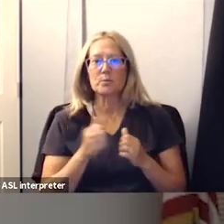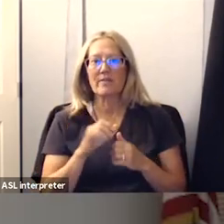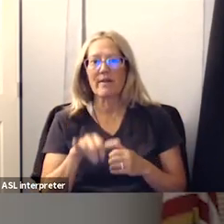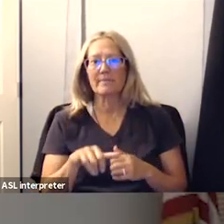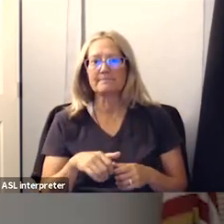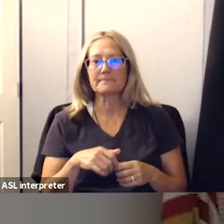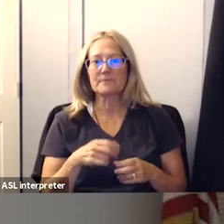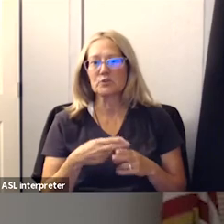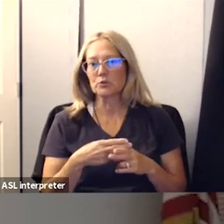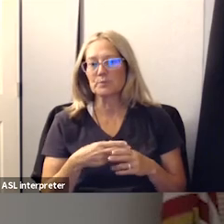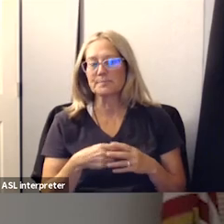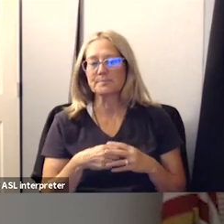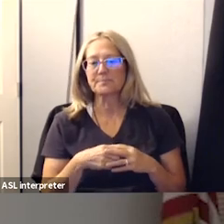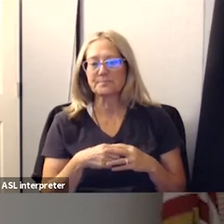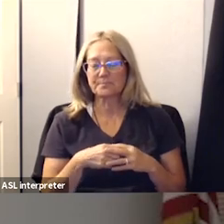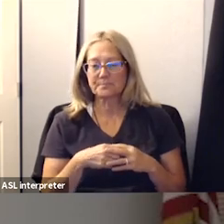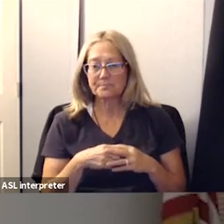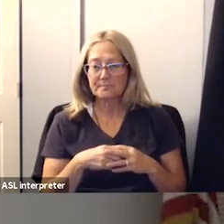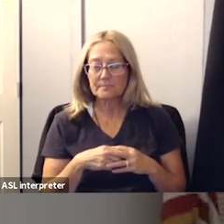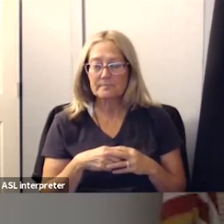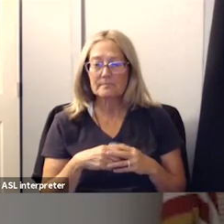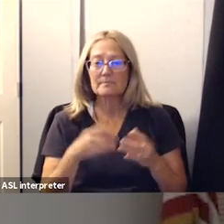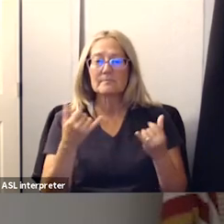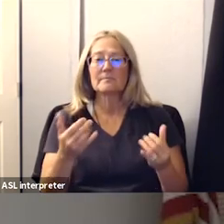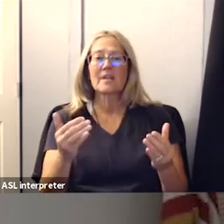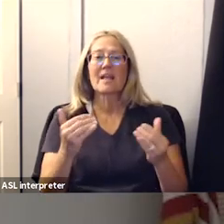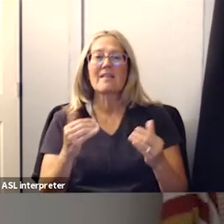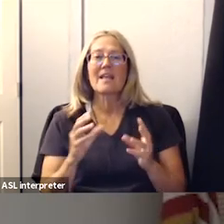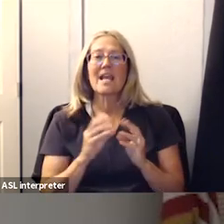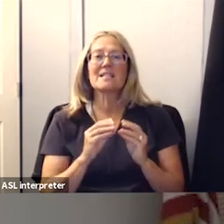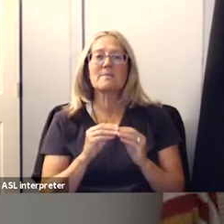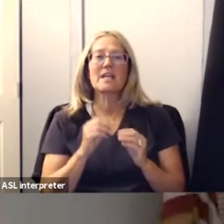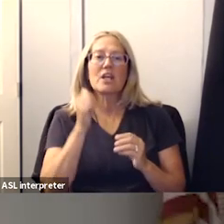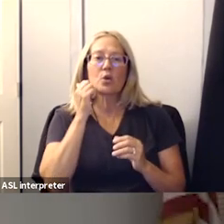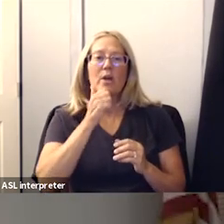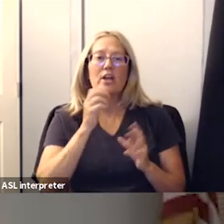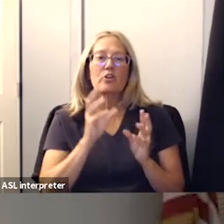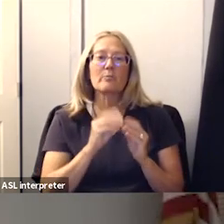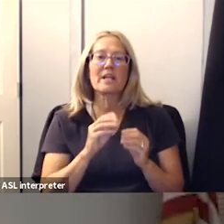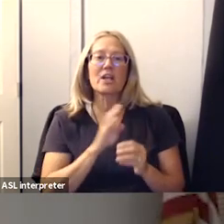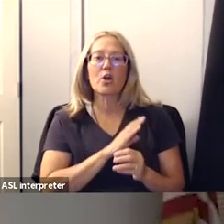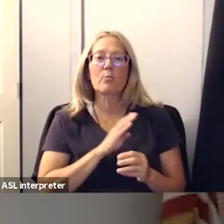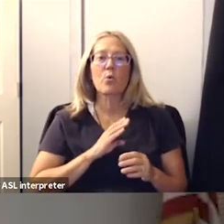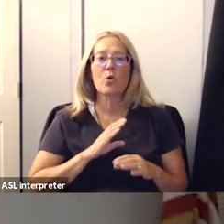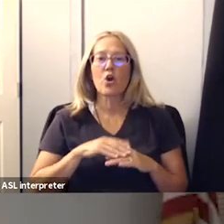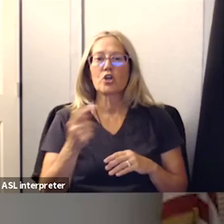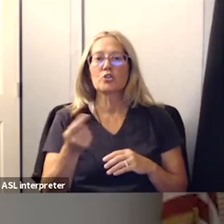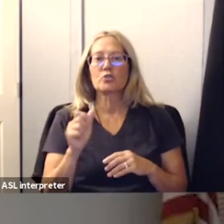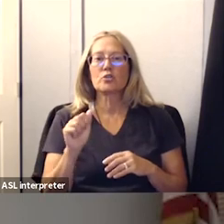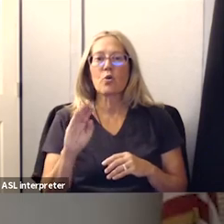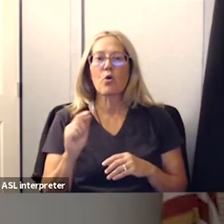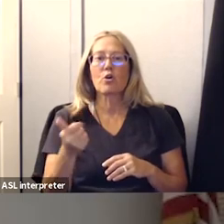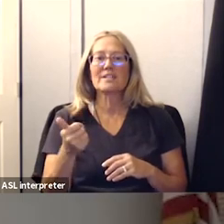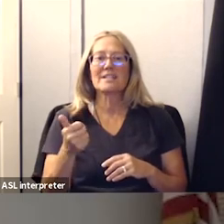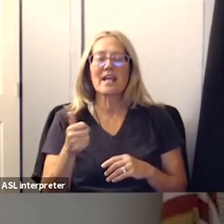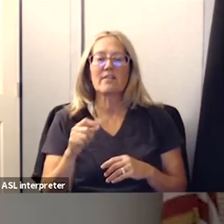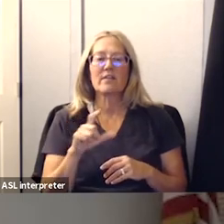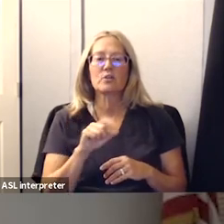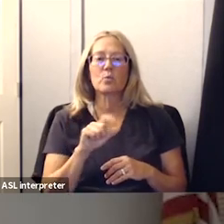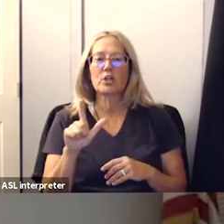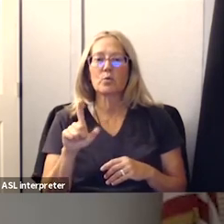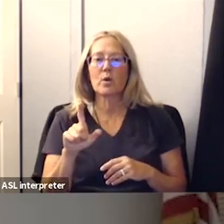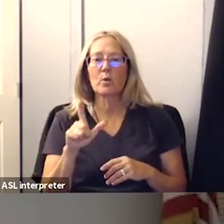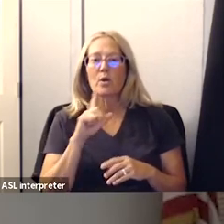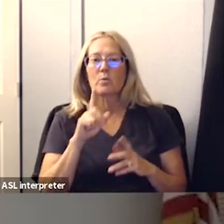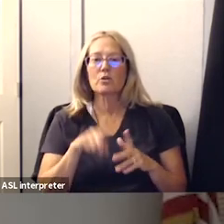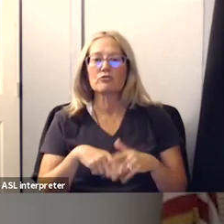all right well then I will just tell everyone our next meeting is a regular meeting of the school board on Tuesday August 10th 2021 we'll